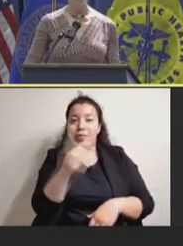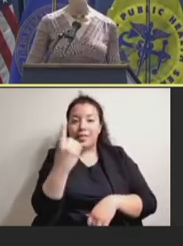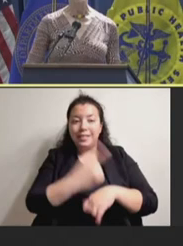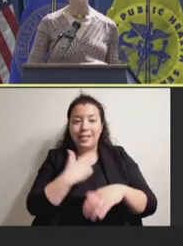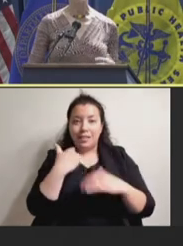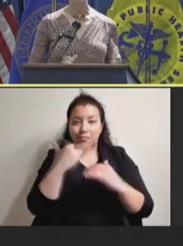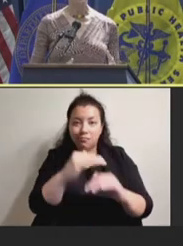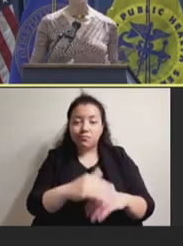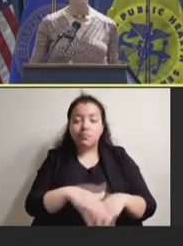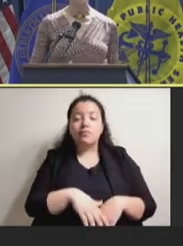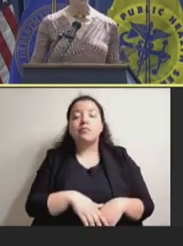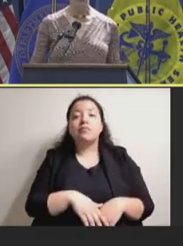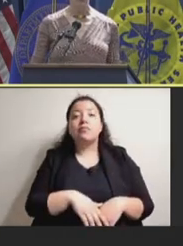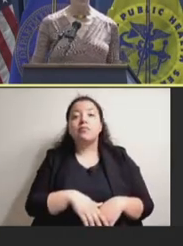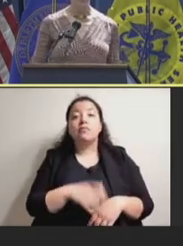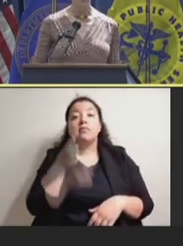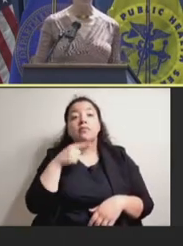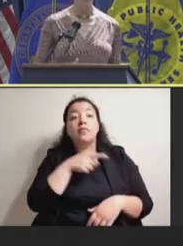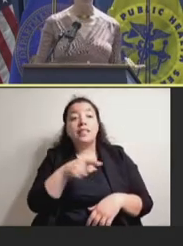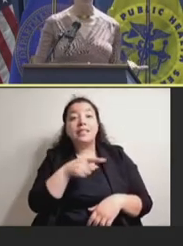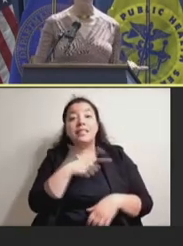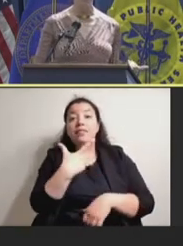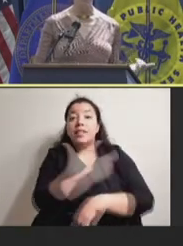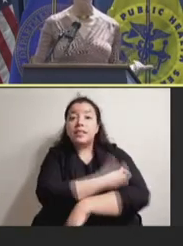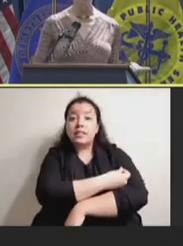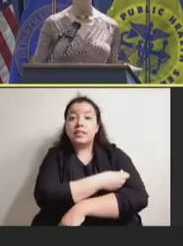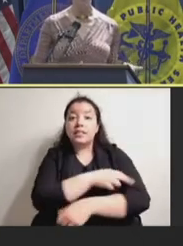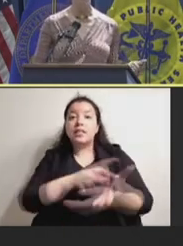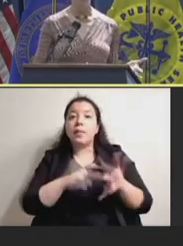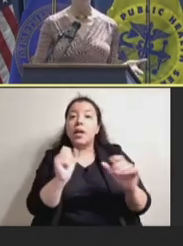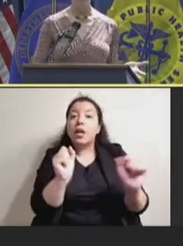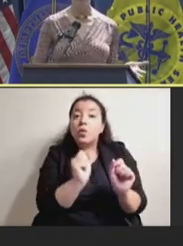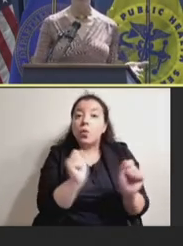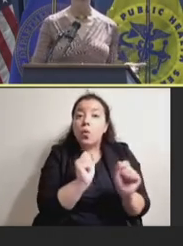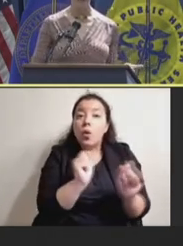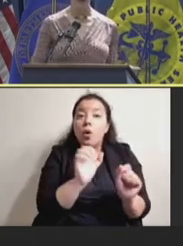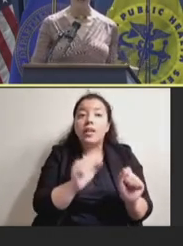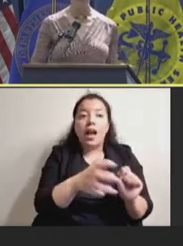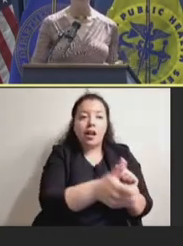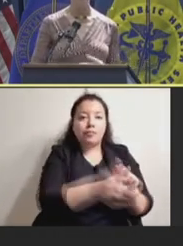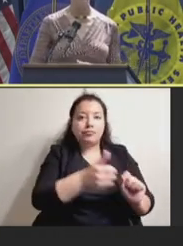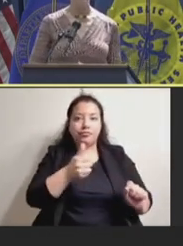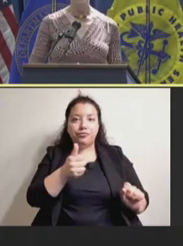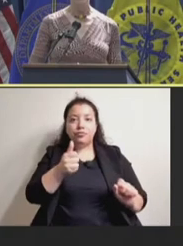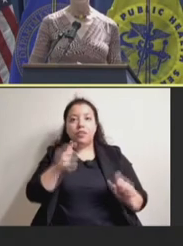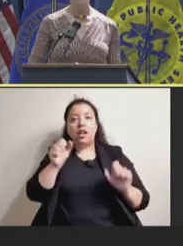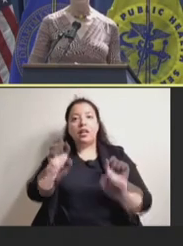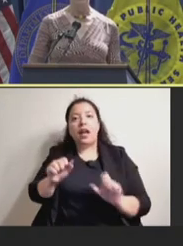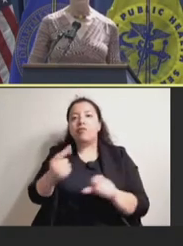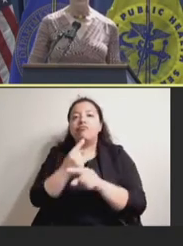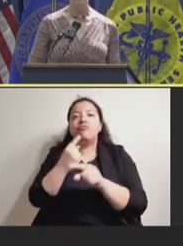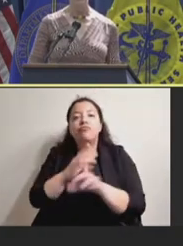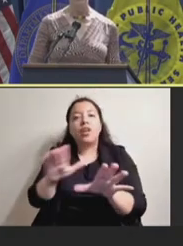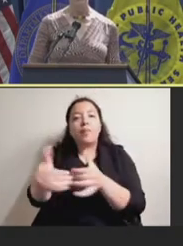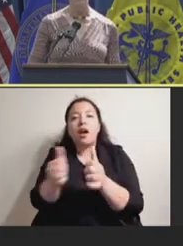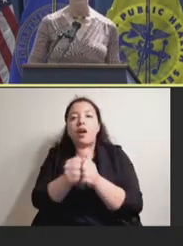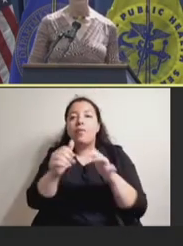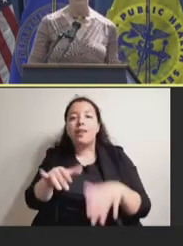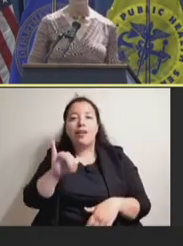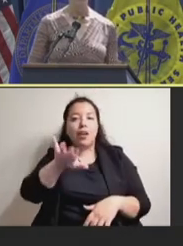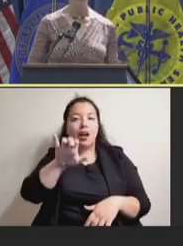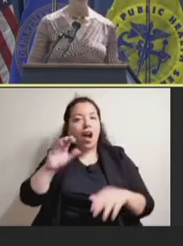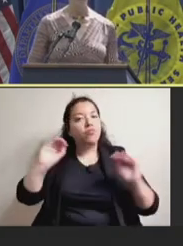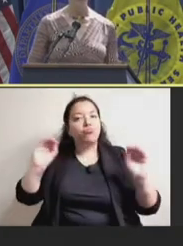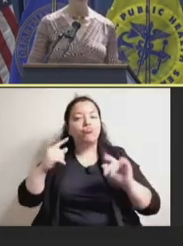And so, these vaccines can come out of the cold chain. can go into a box with without any ice. They can be kept in